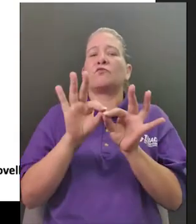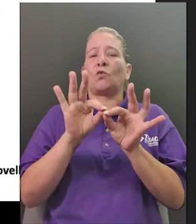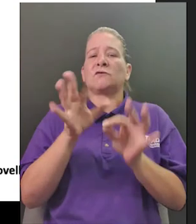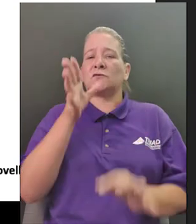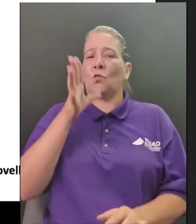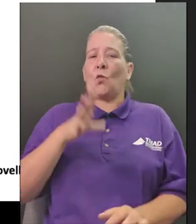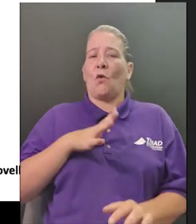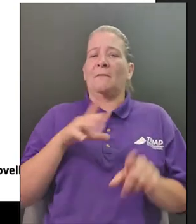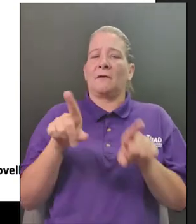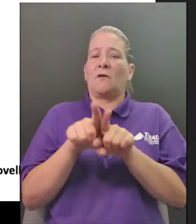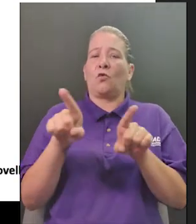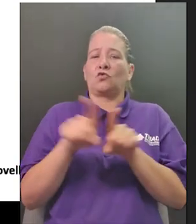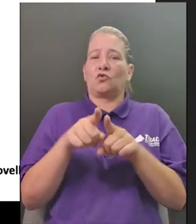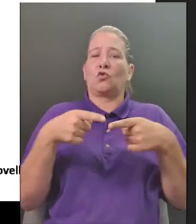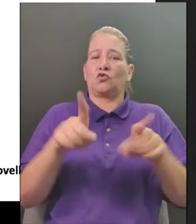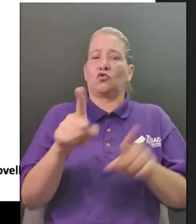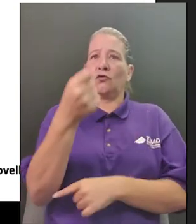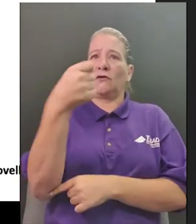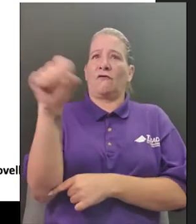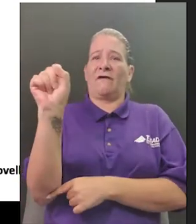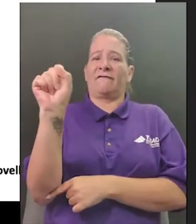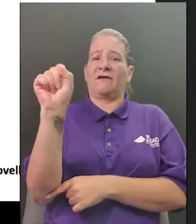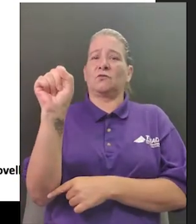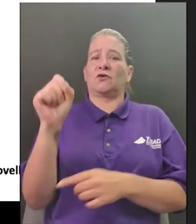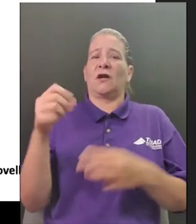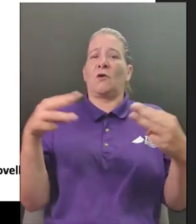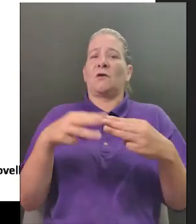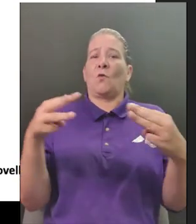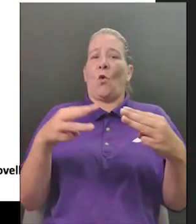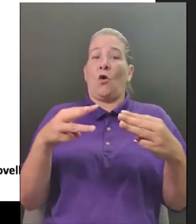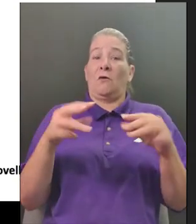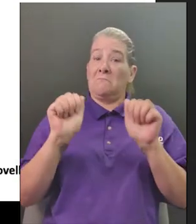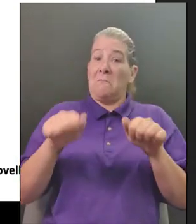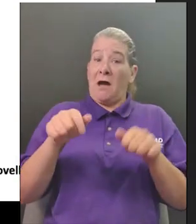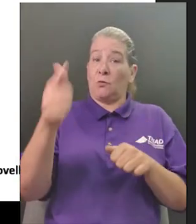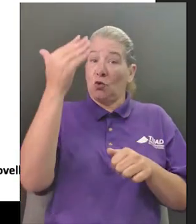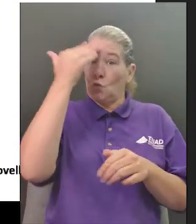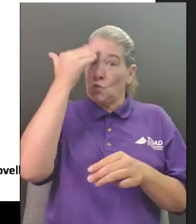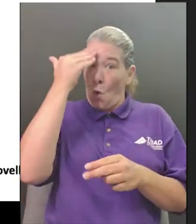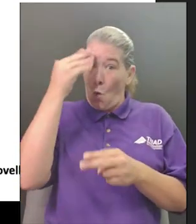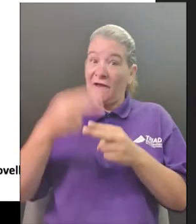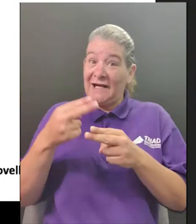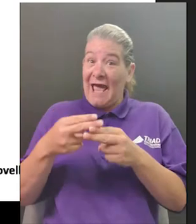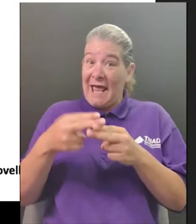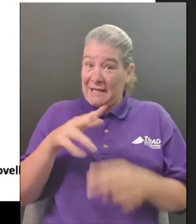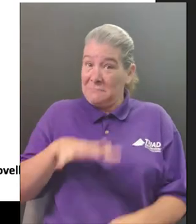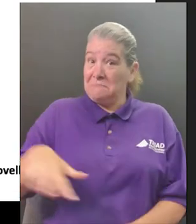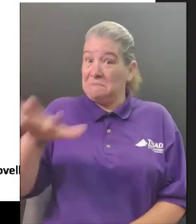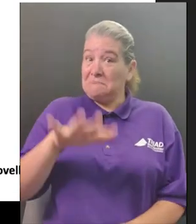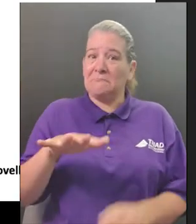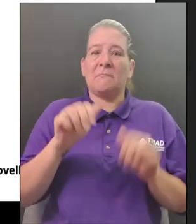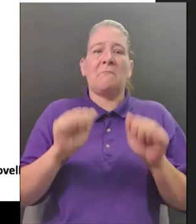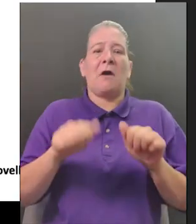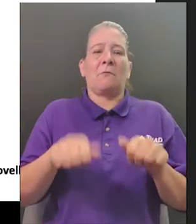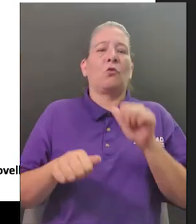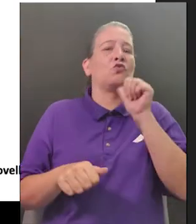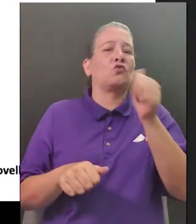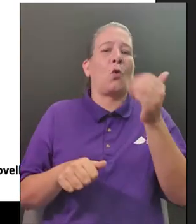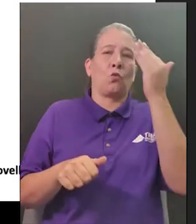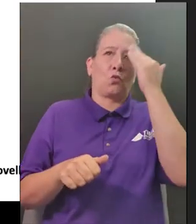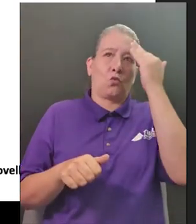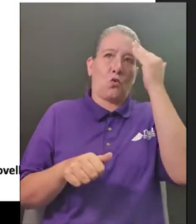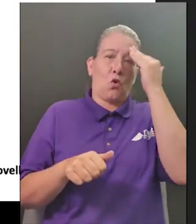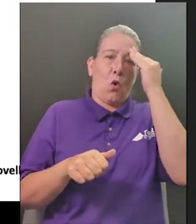kind of relates to this lady so this is the first one and i'm gonna put another poll up on the screen